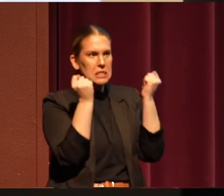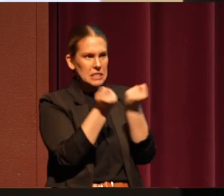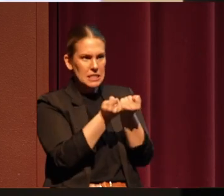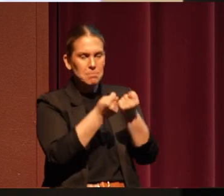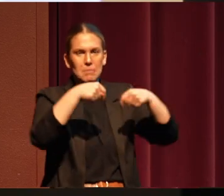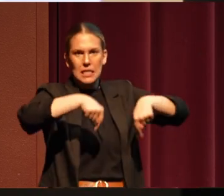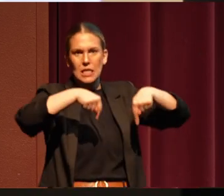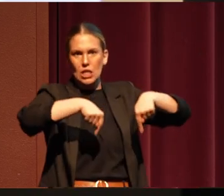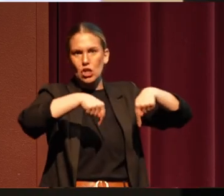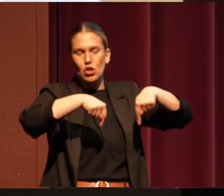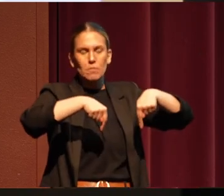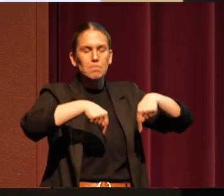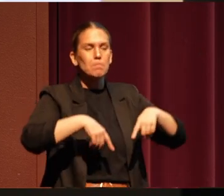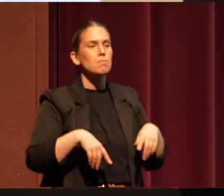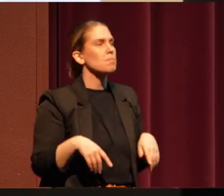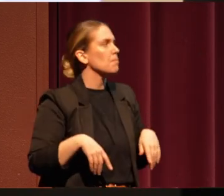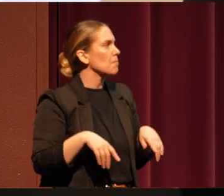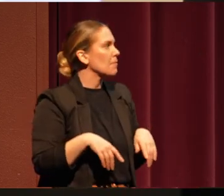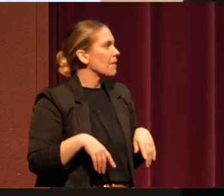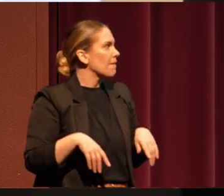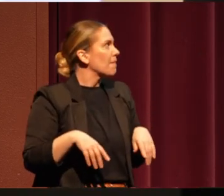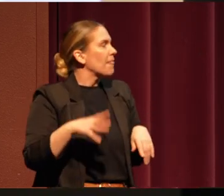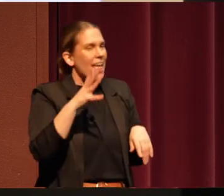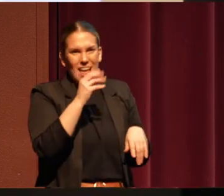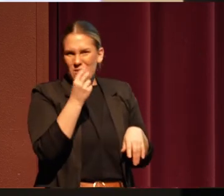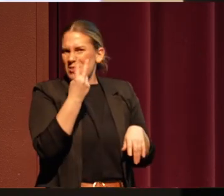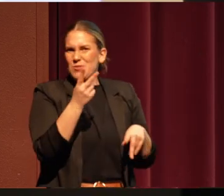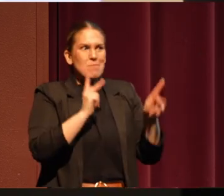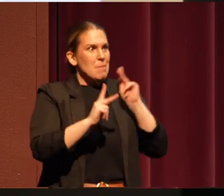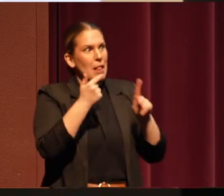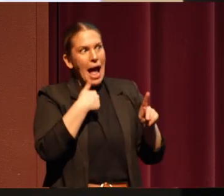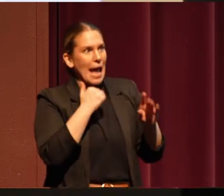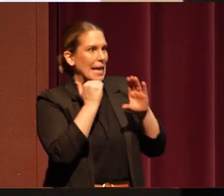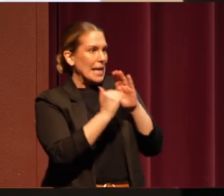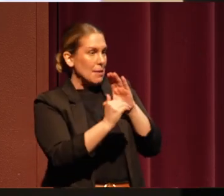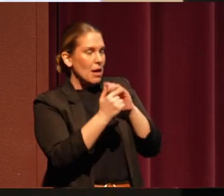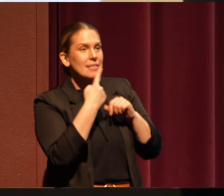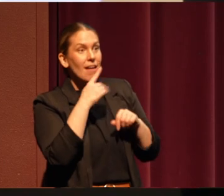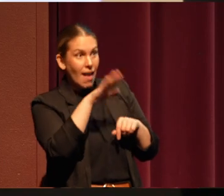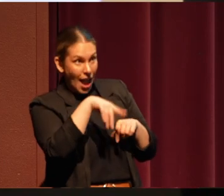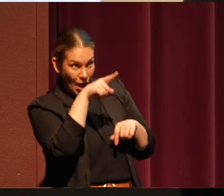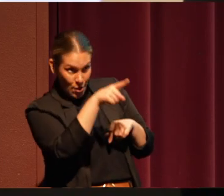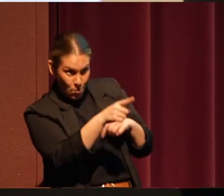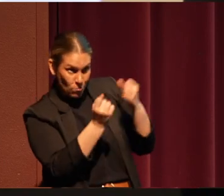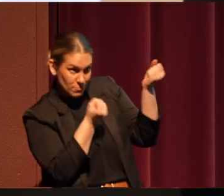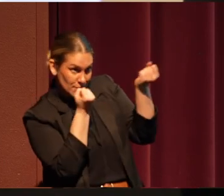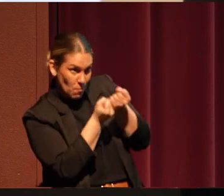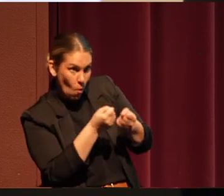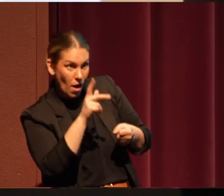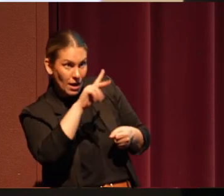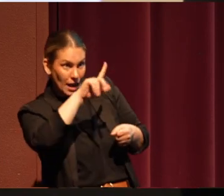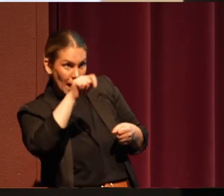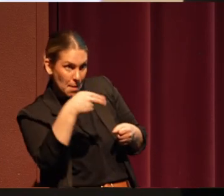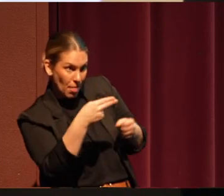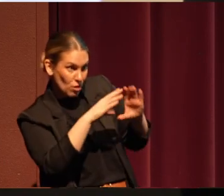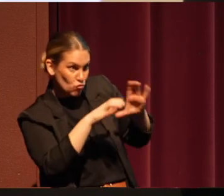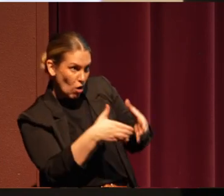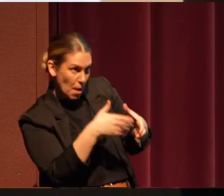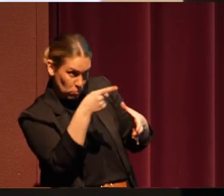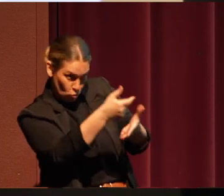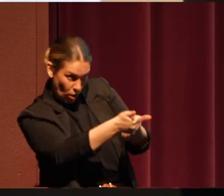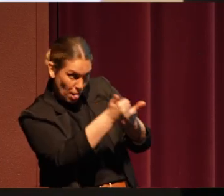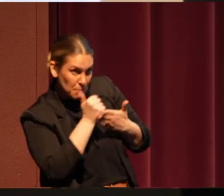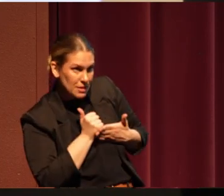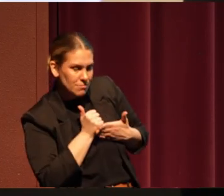Films. And they were two people that I emailed, and I said, hey, you're an ally of the Klamath tribes. Will you help us?